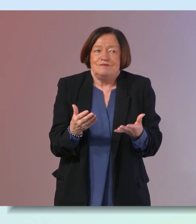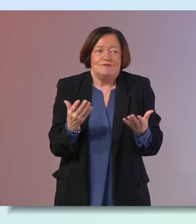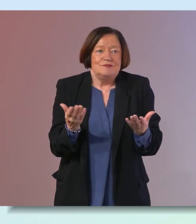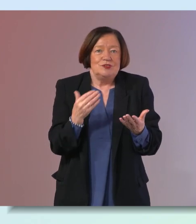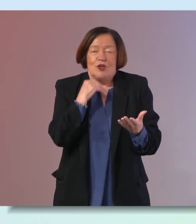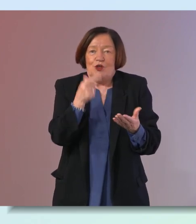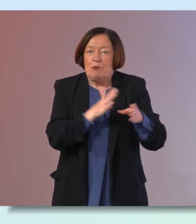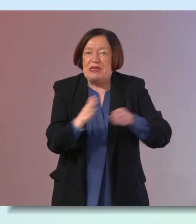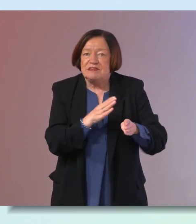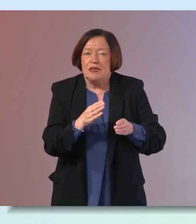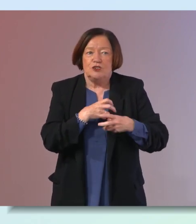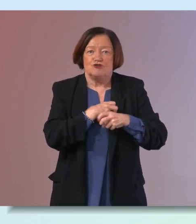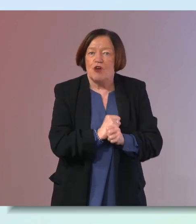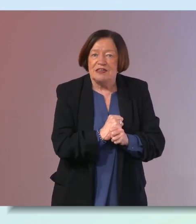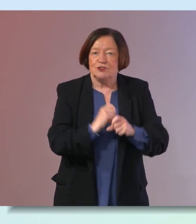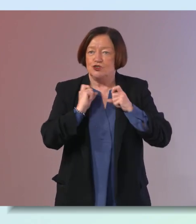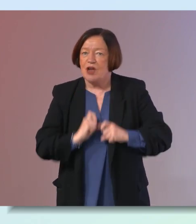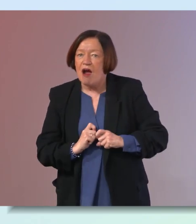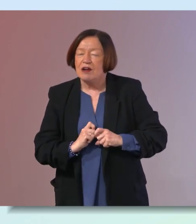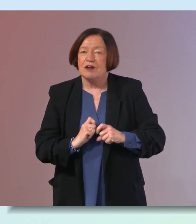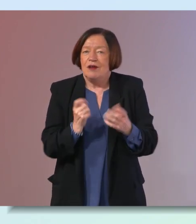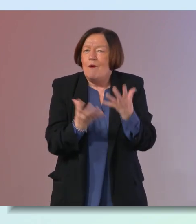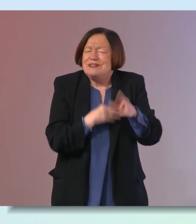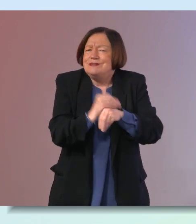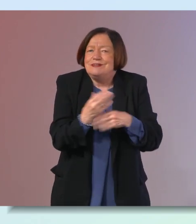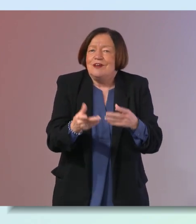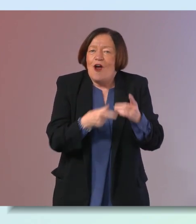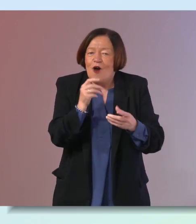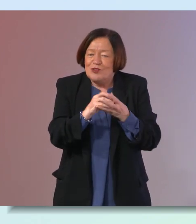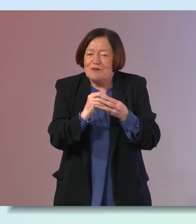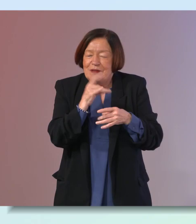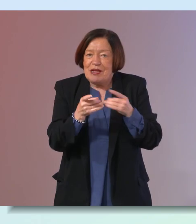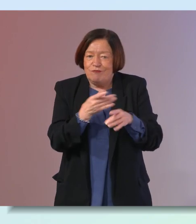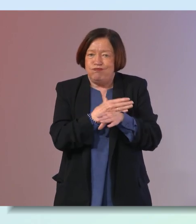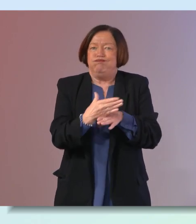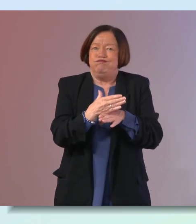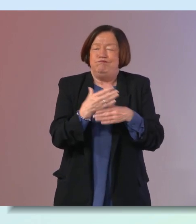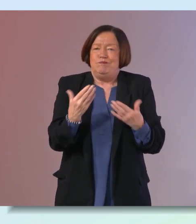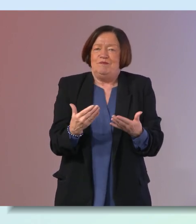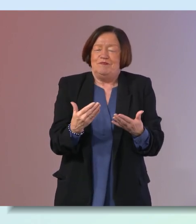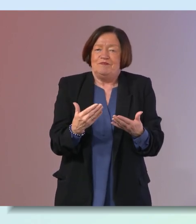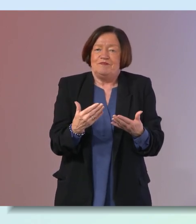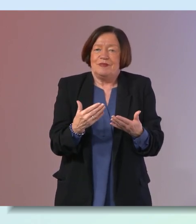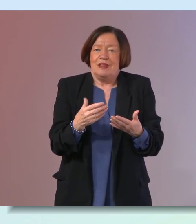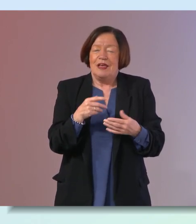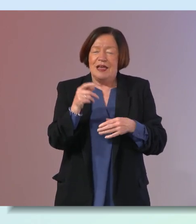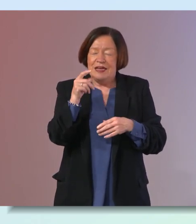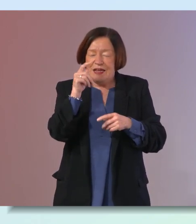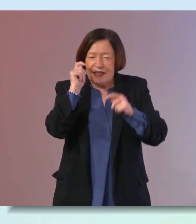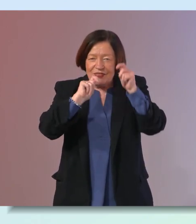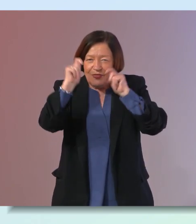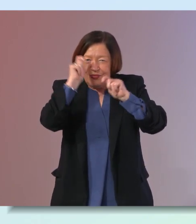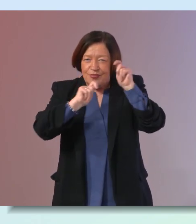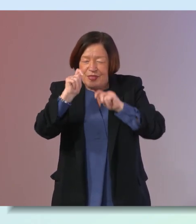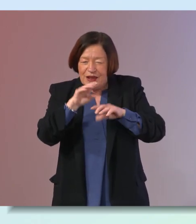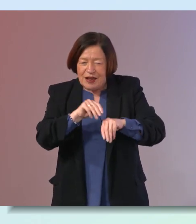is it that you're busy you're stressed you're tired what's going on there's always a trigger to a behavior so on just taking a bit of time